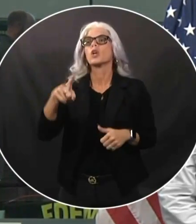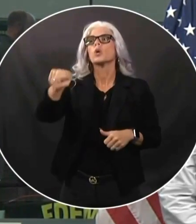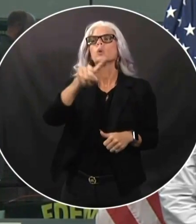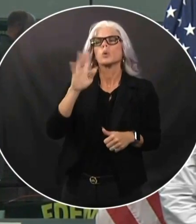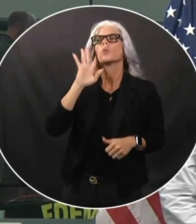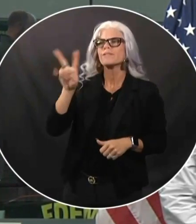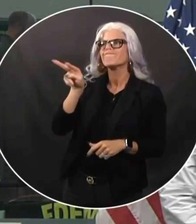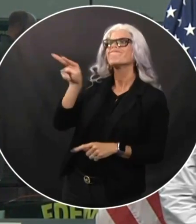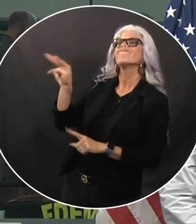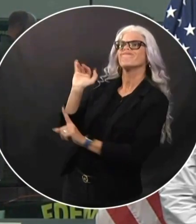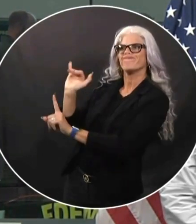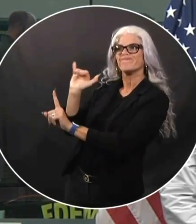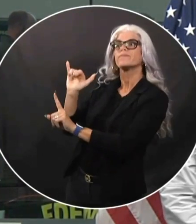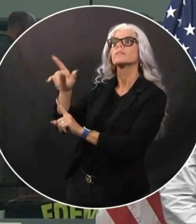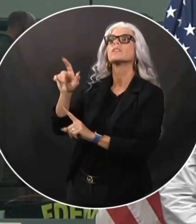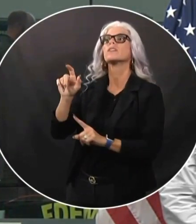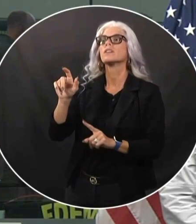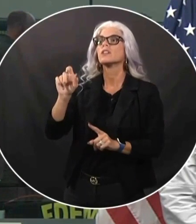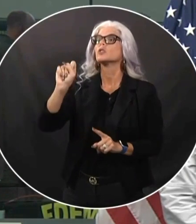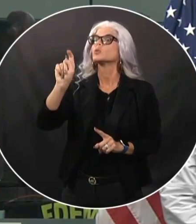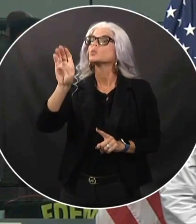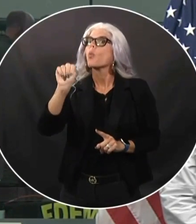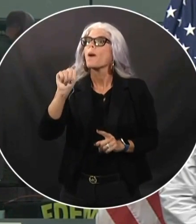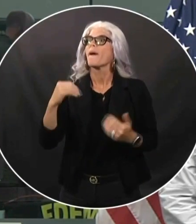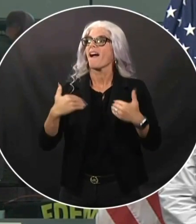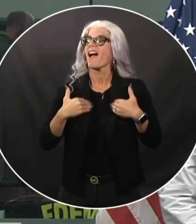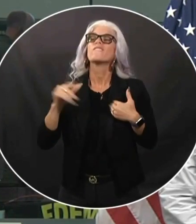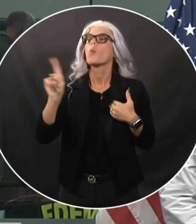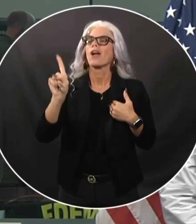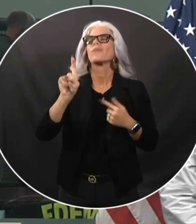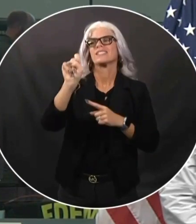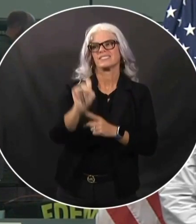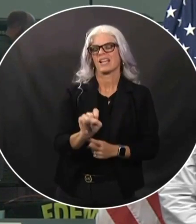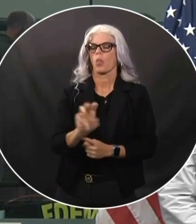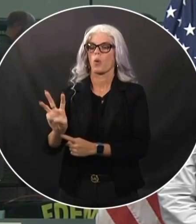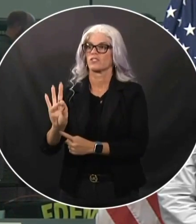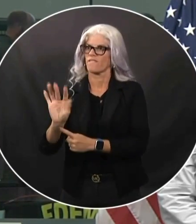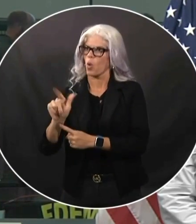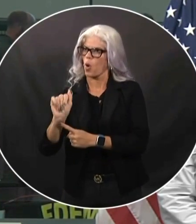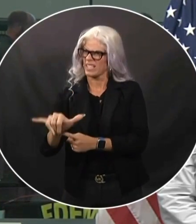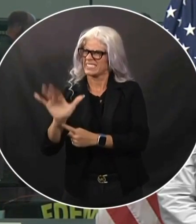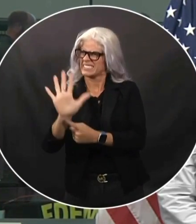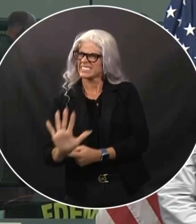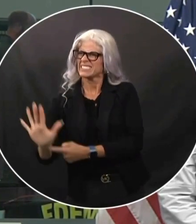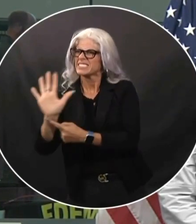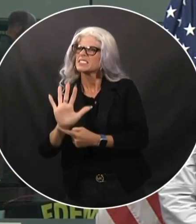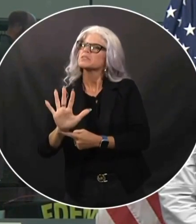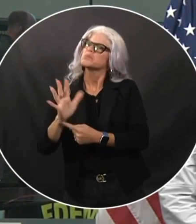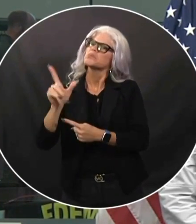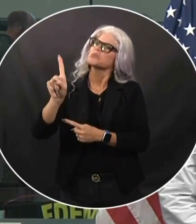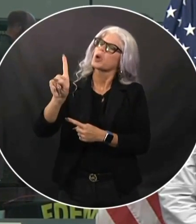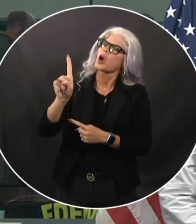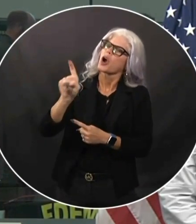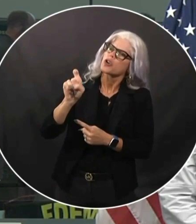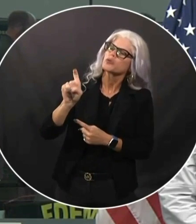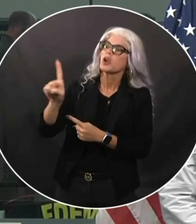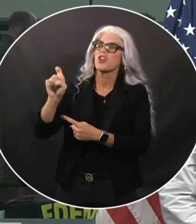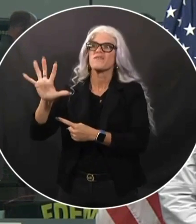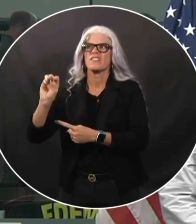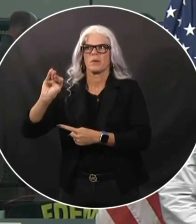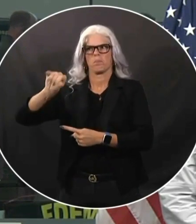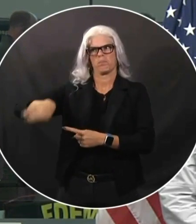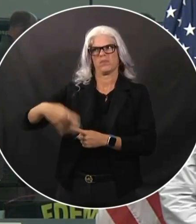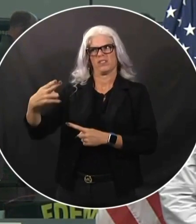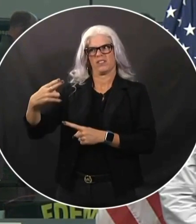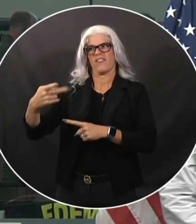places like southwest Florida, even though the storm is projected to be 100 or 150 miles off the coast of southwest Florida.